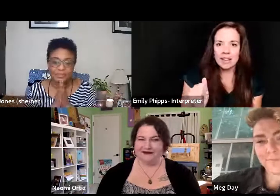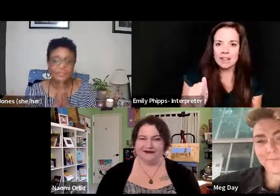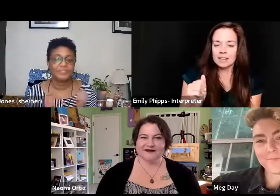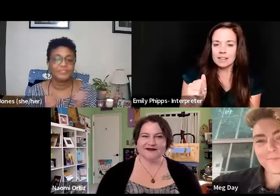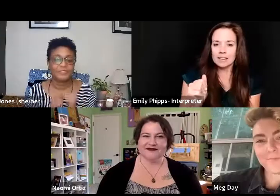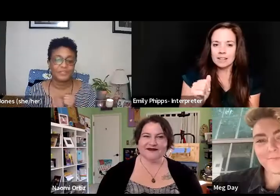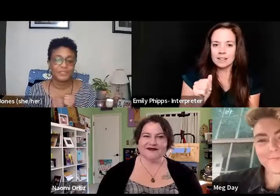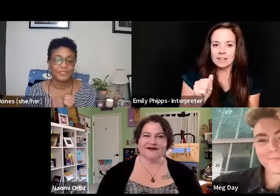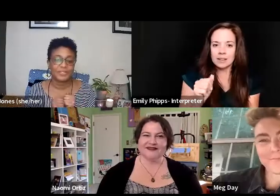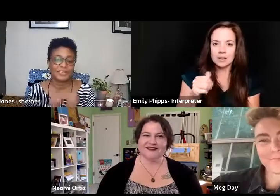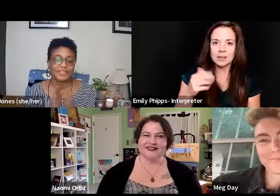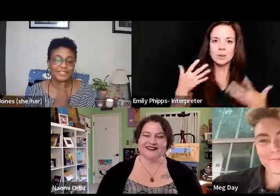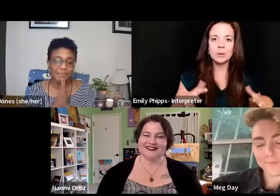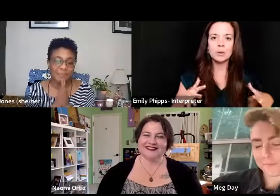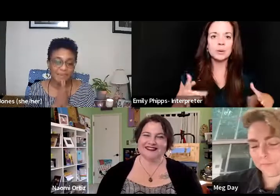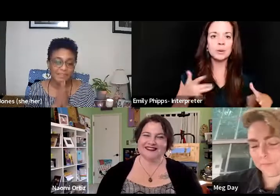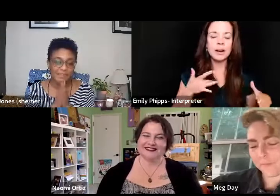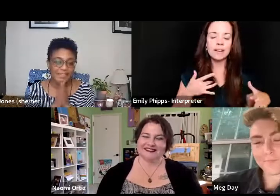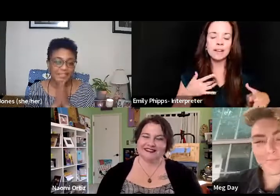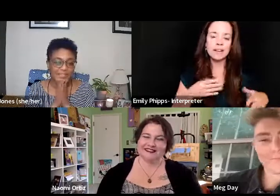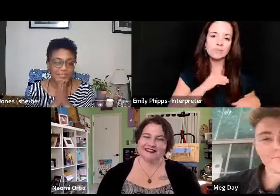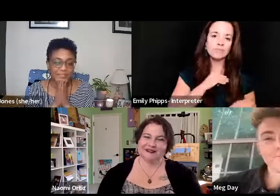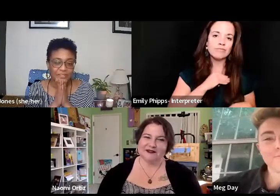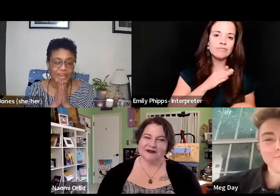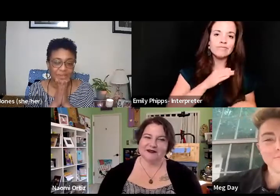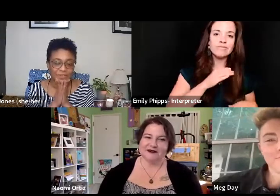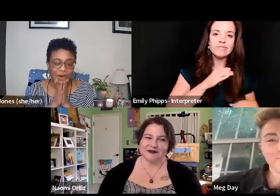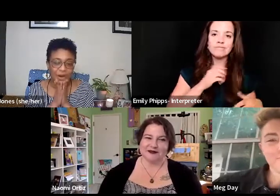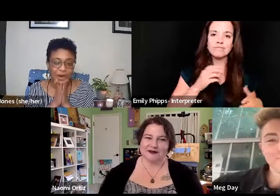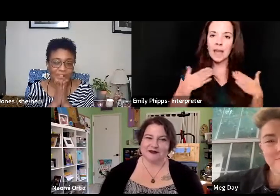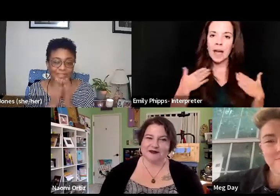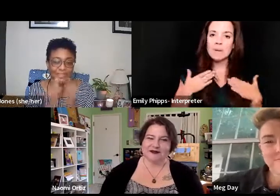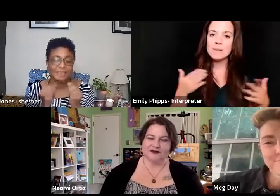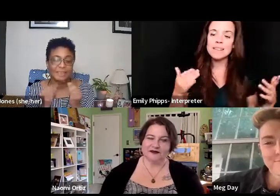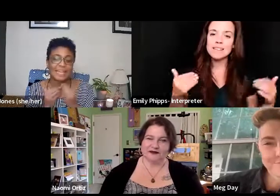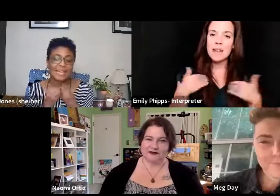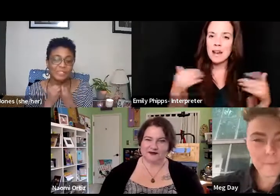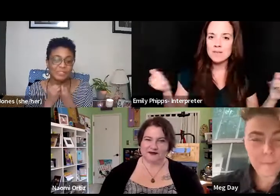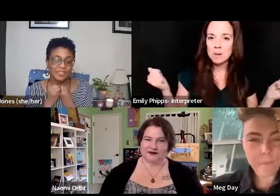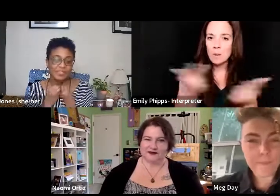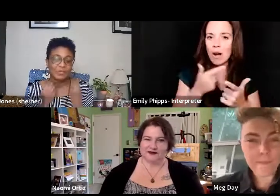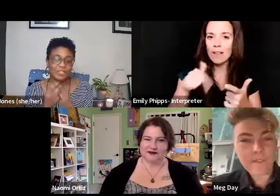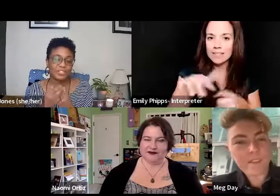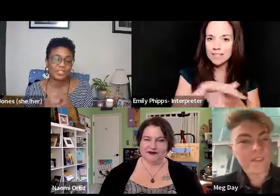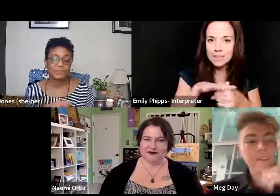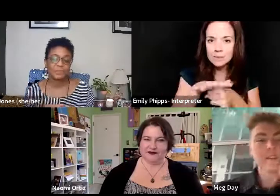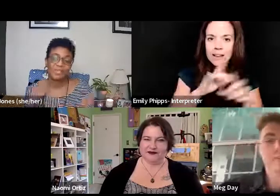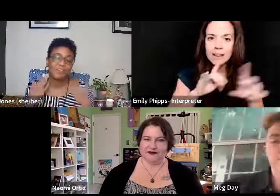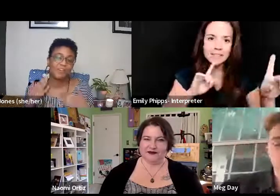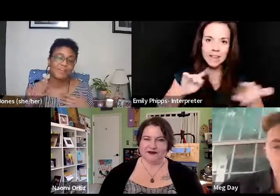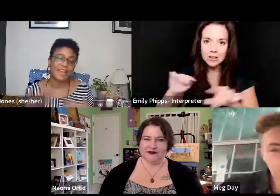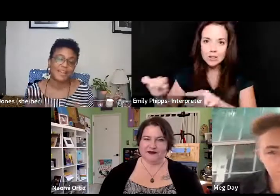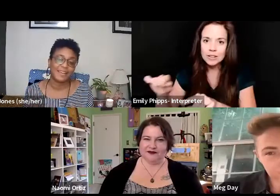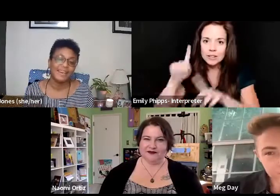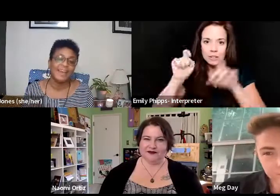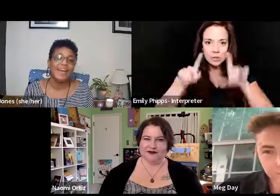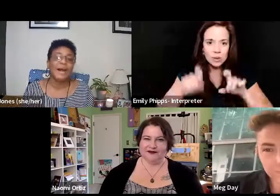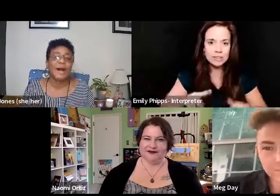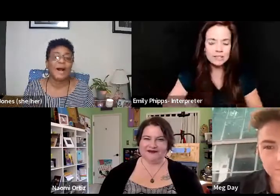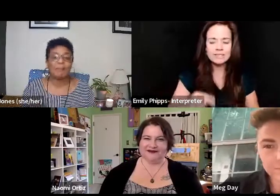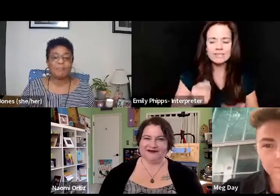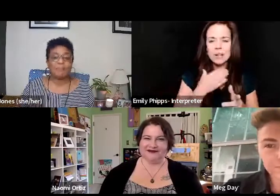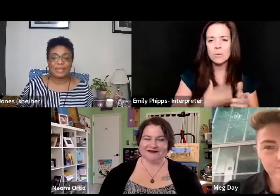Oh, feel so full. I'm so happy to have you all in this space, answering these questions. I wish we could talk all night.